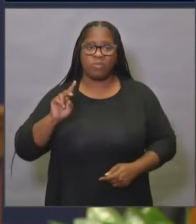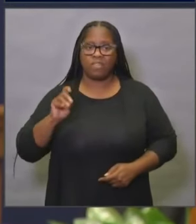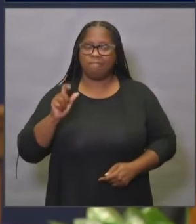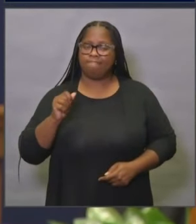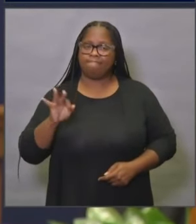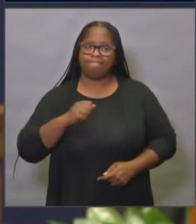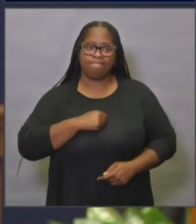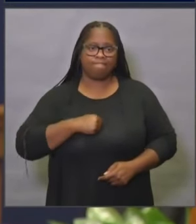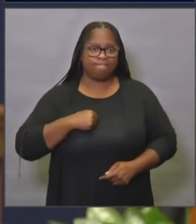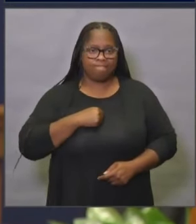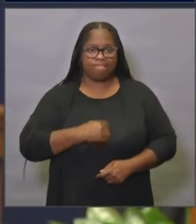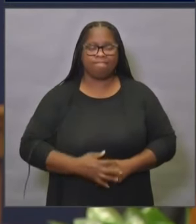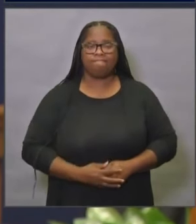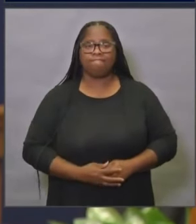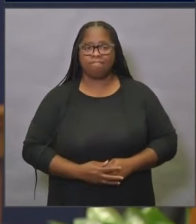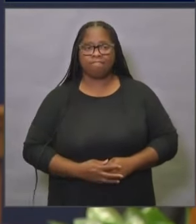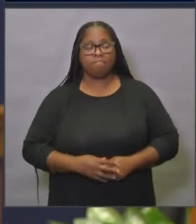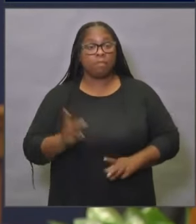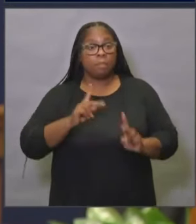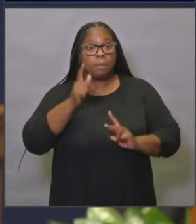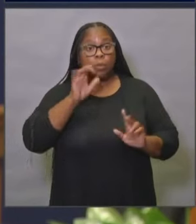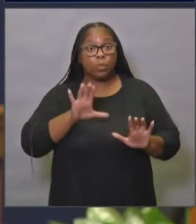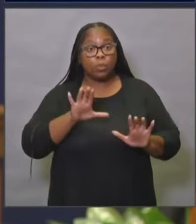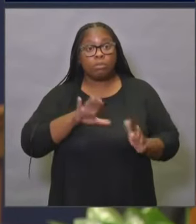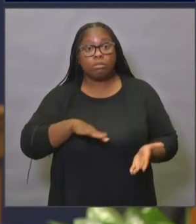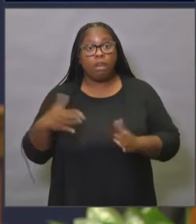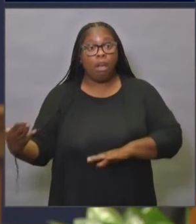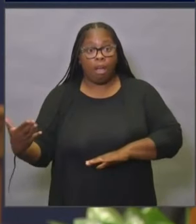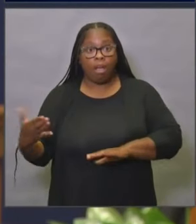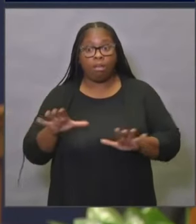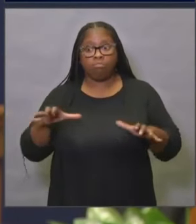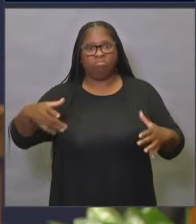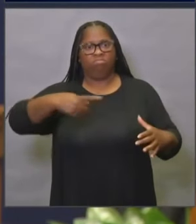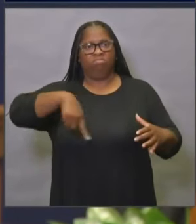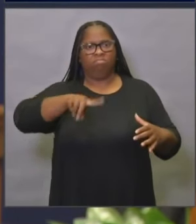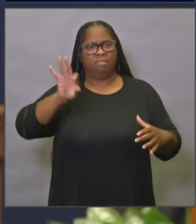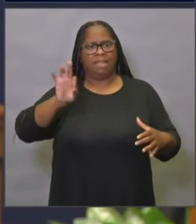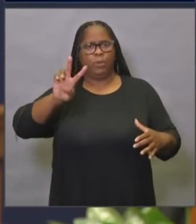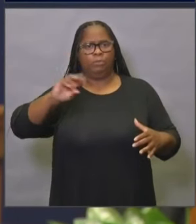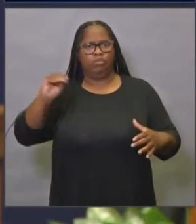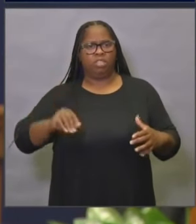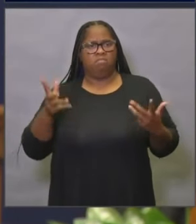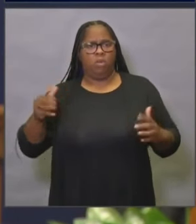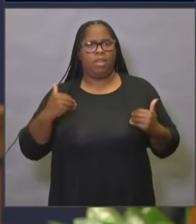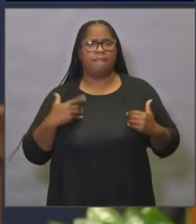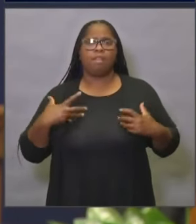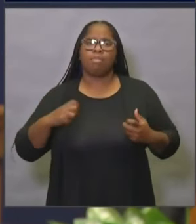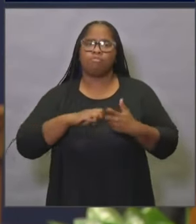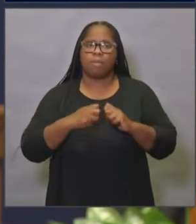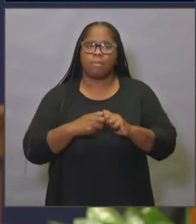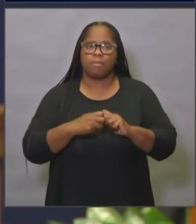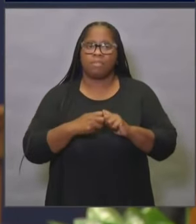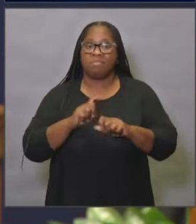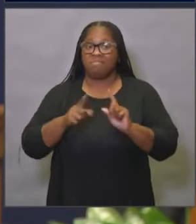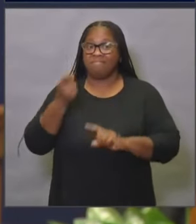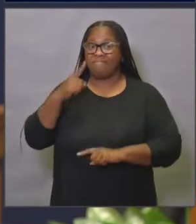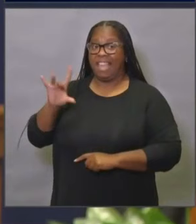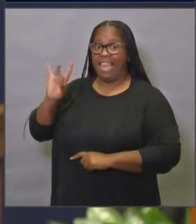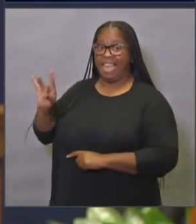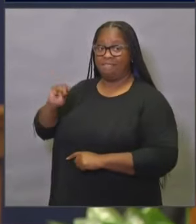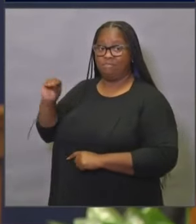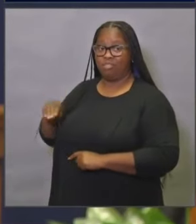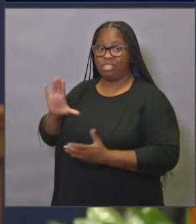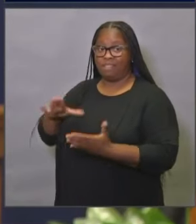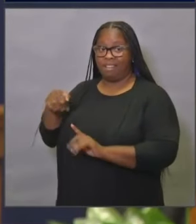Ninety-two percent of the persons who died from COVID-19 had underlying health conditions, but this also means that eight percent of the people who died